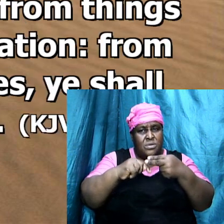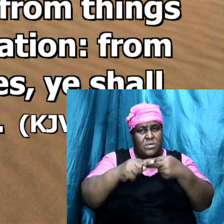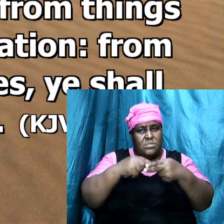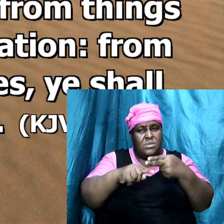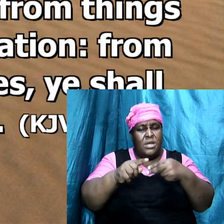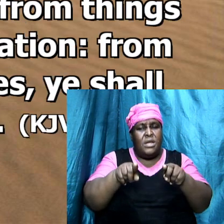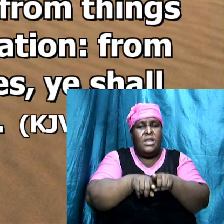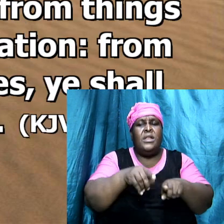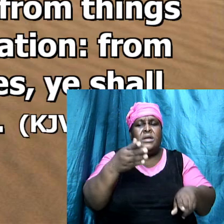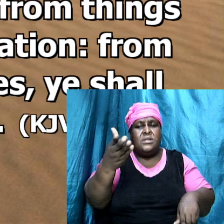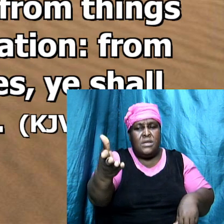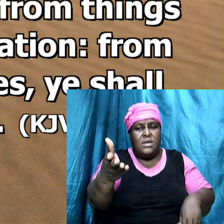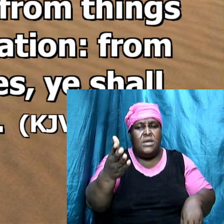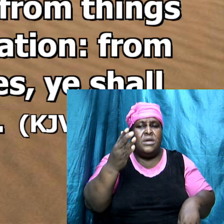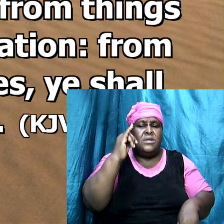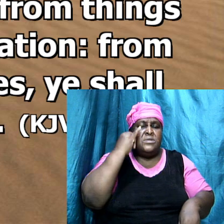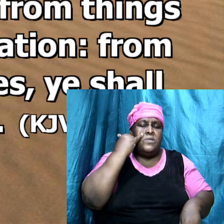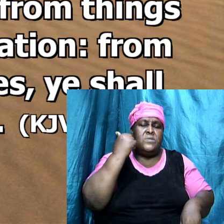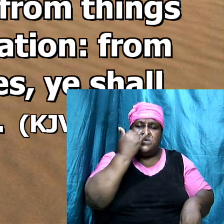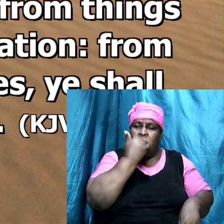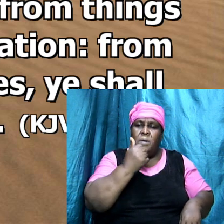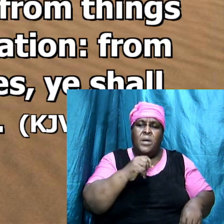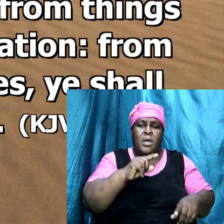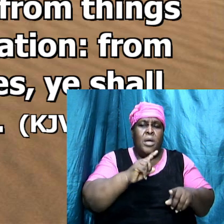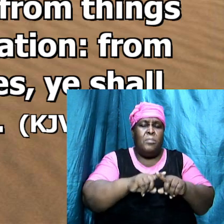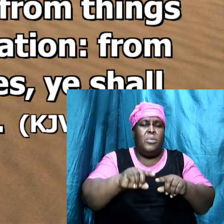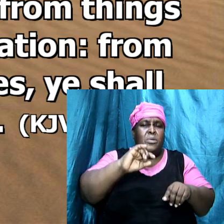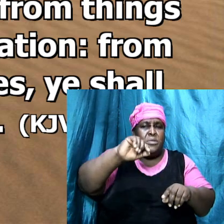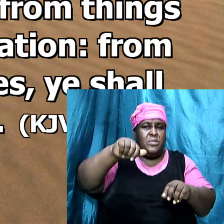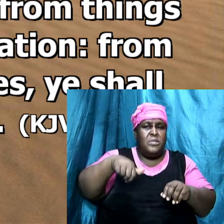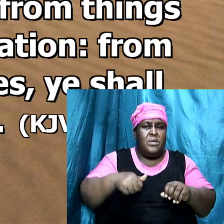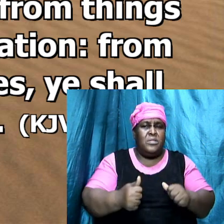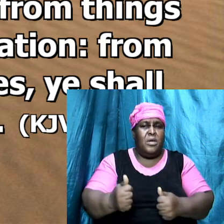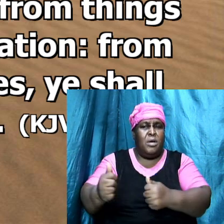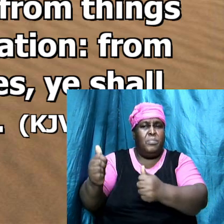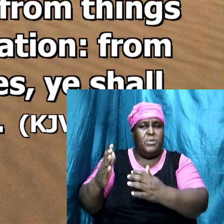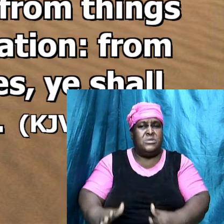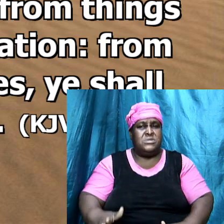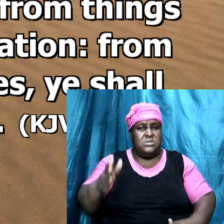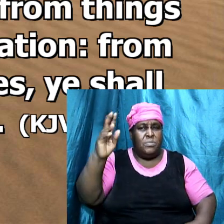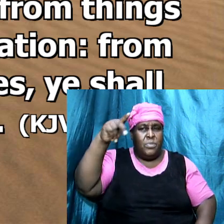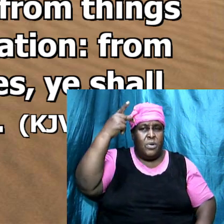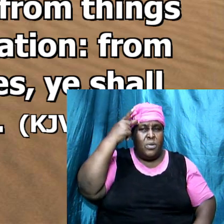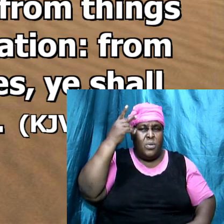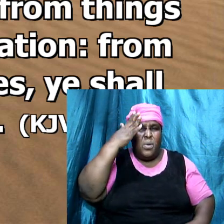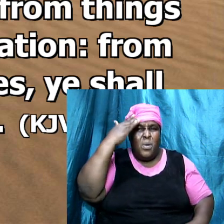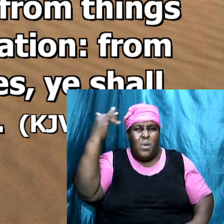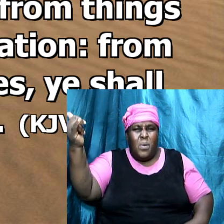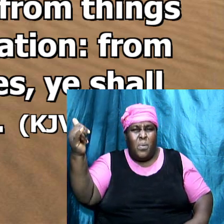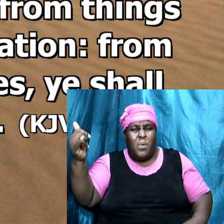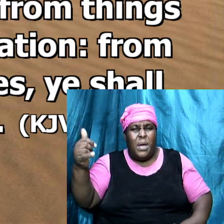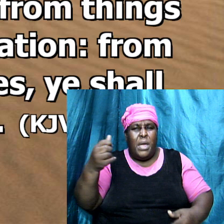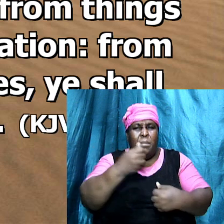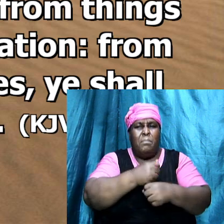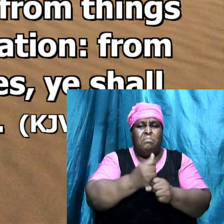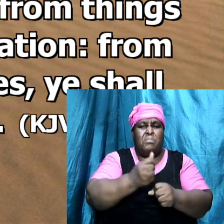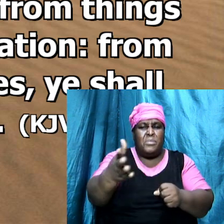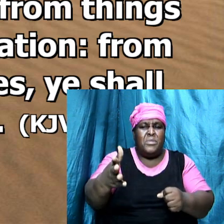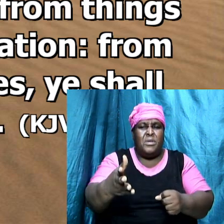but then the apostle Paul said that why should we cause them to bear this burden